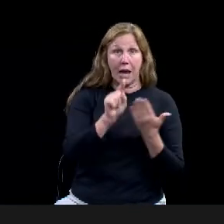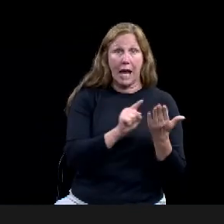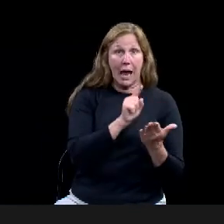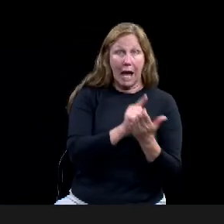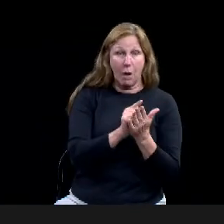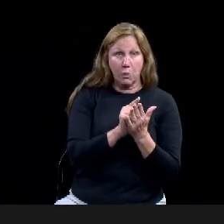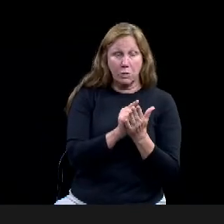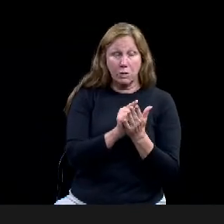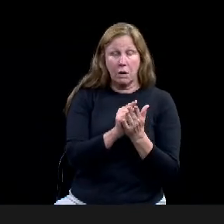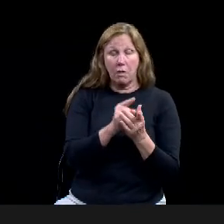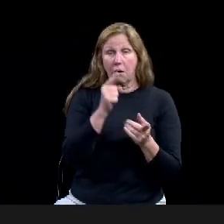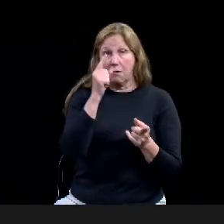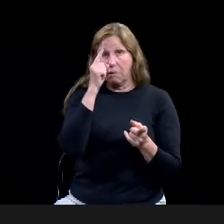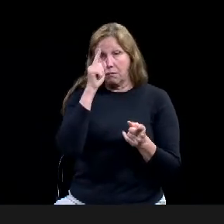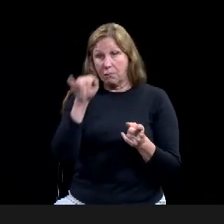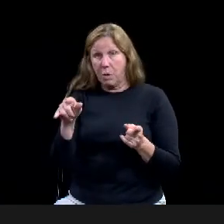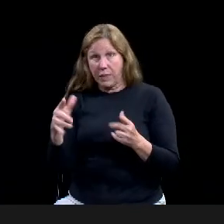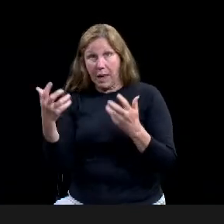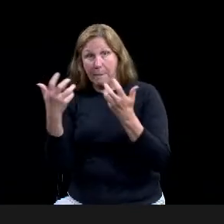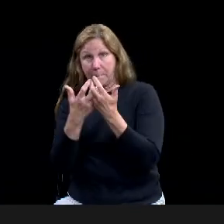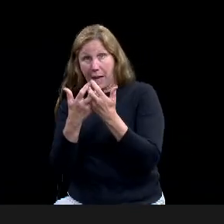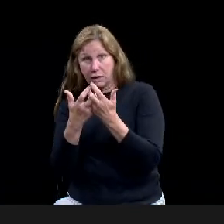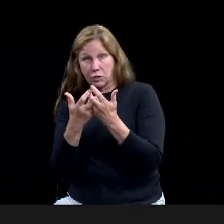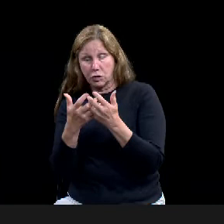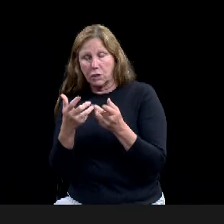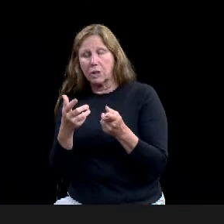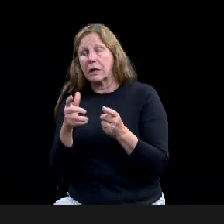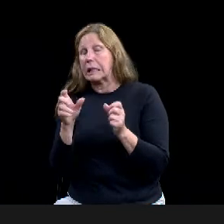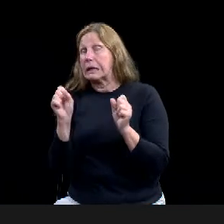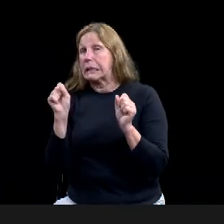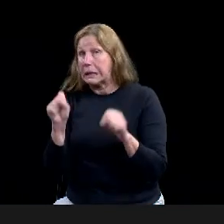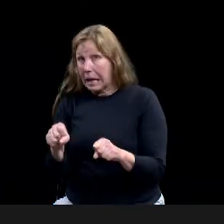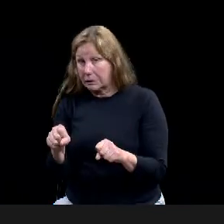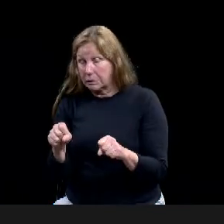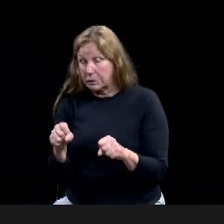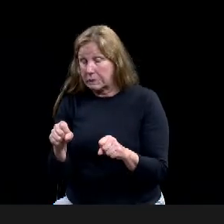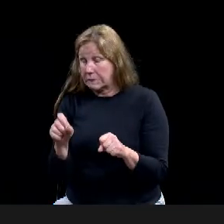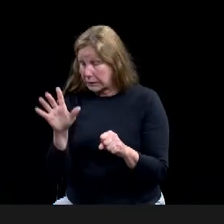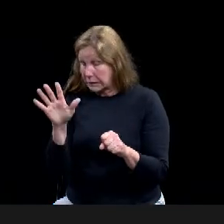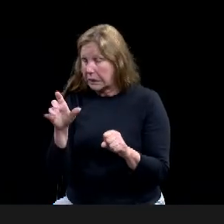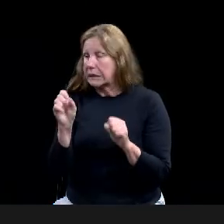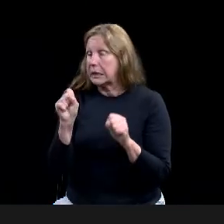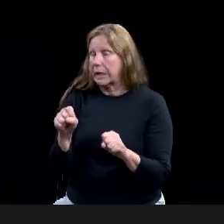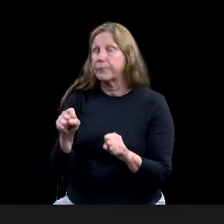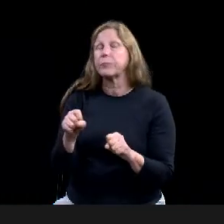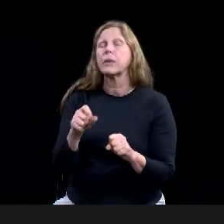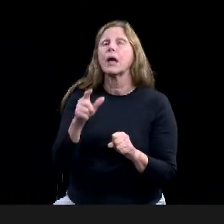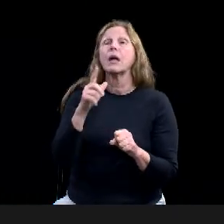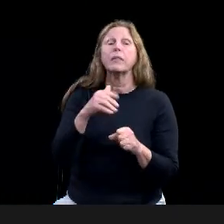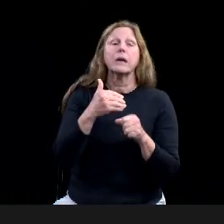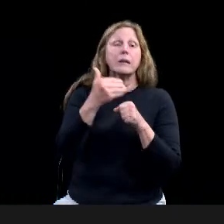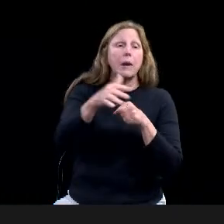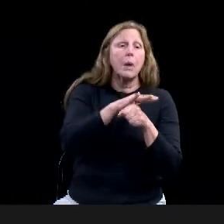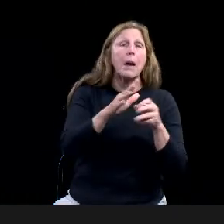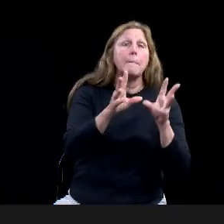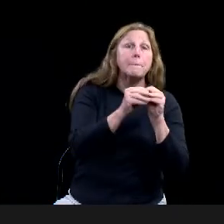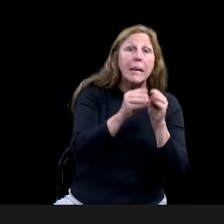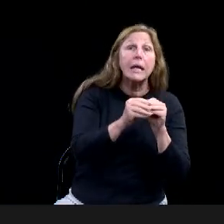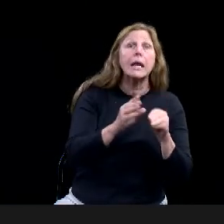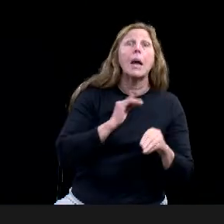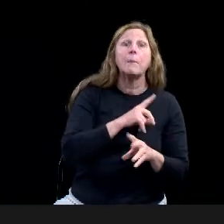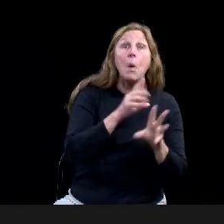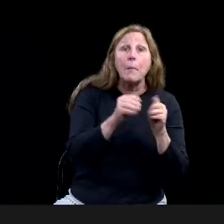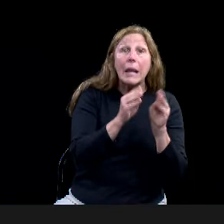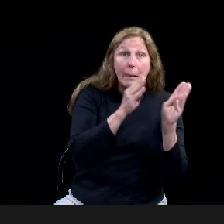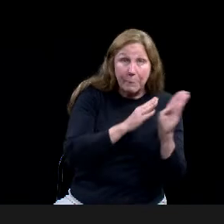meetings and board meetings and planning could those hours be captured in a match component or would it need to be just